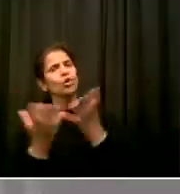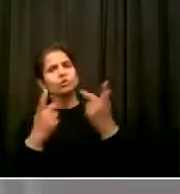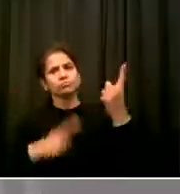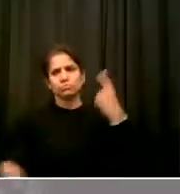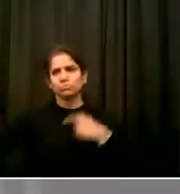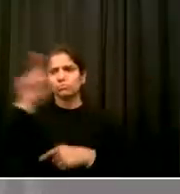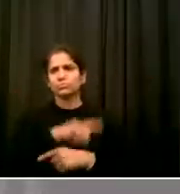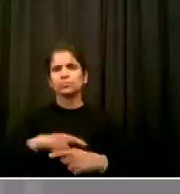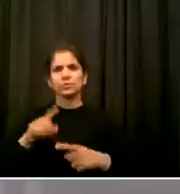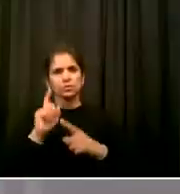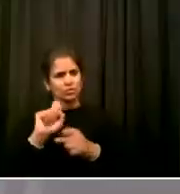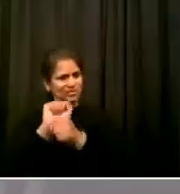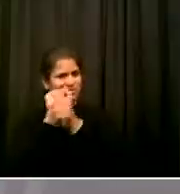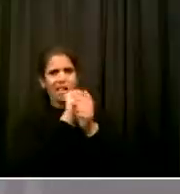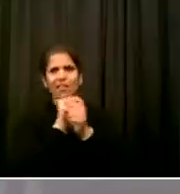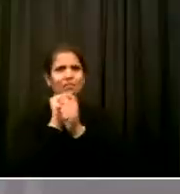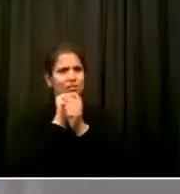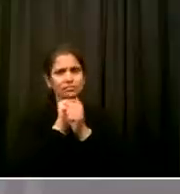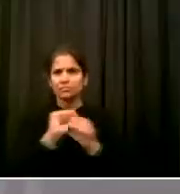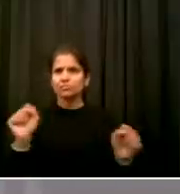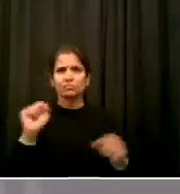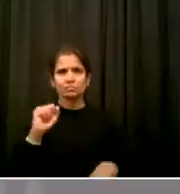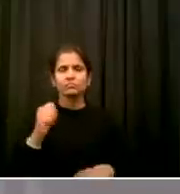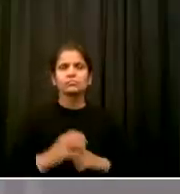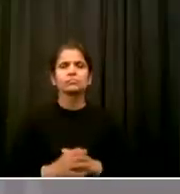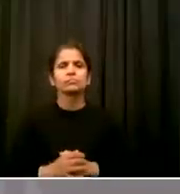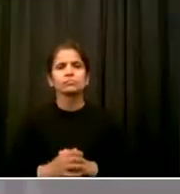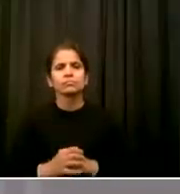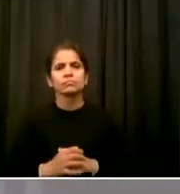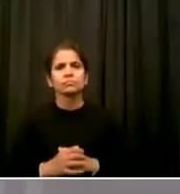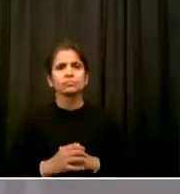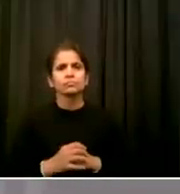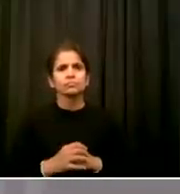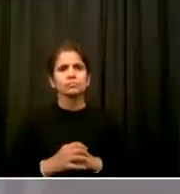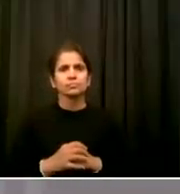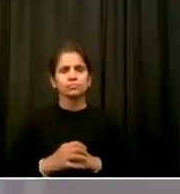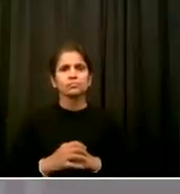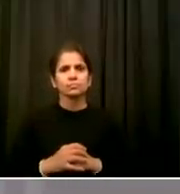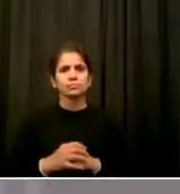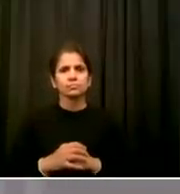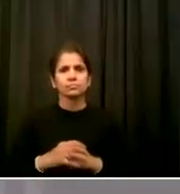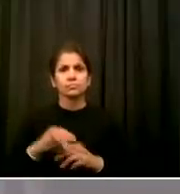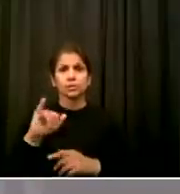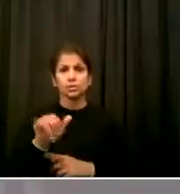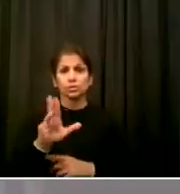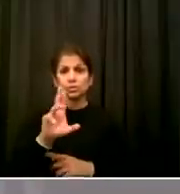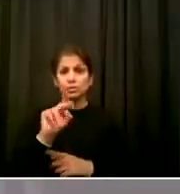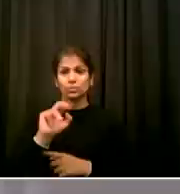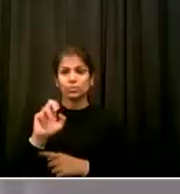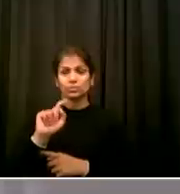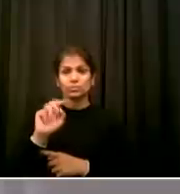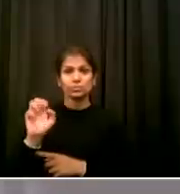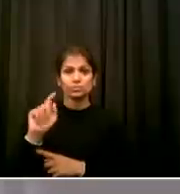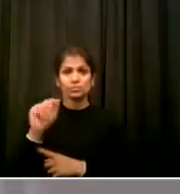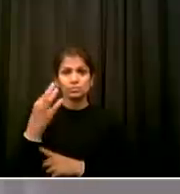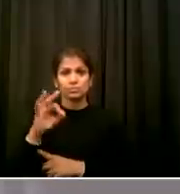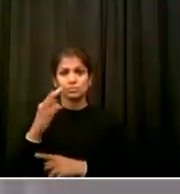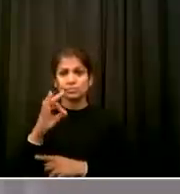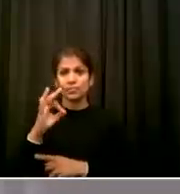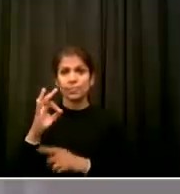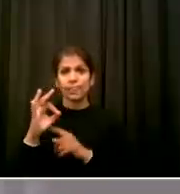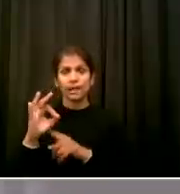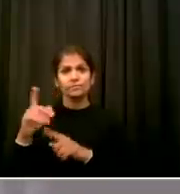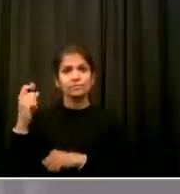equality June 19th, 1865 Is the day that federal troops arrived